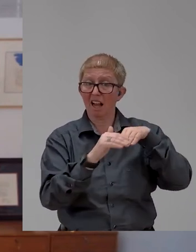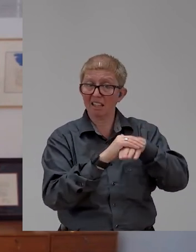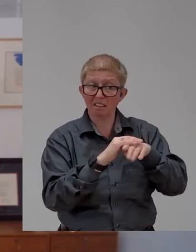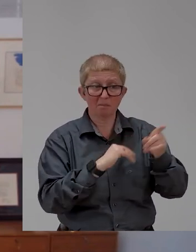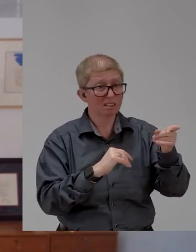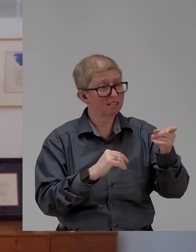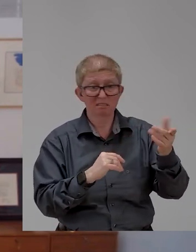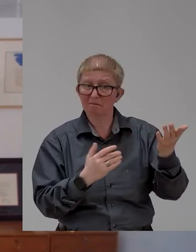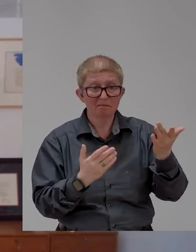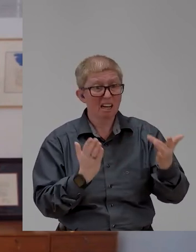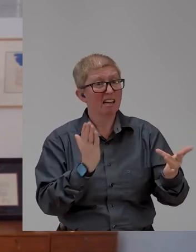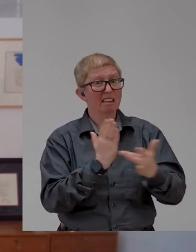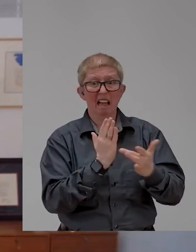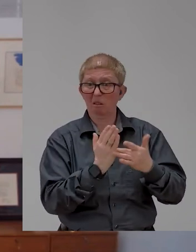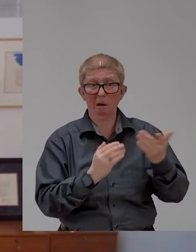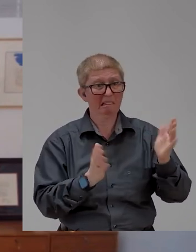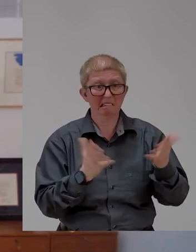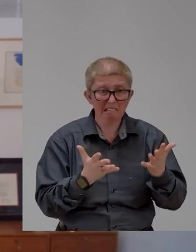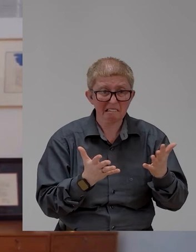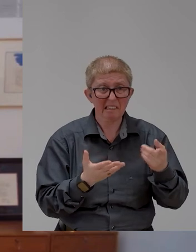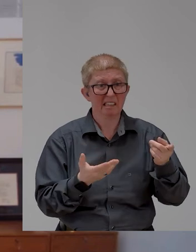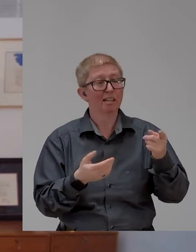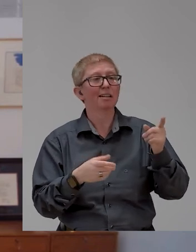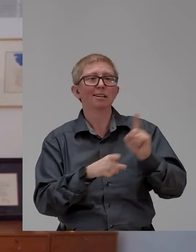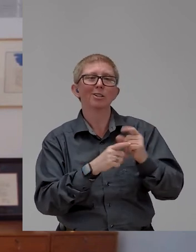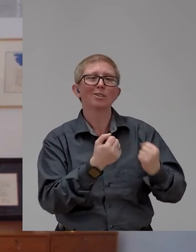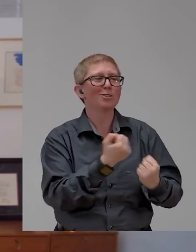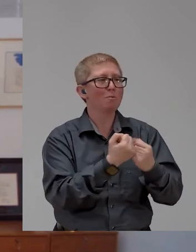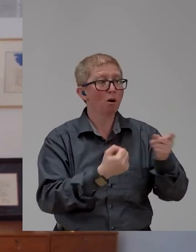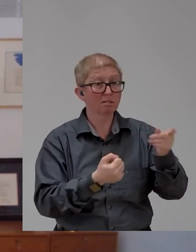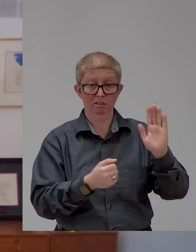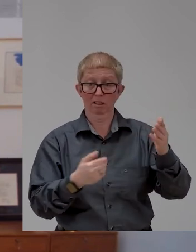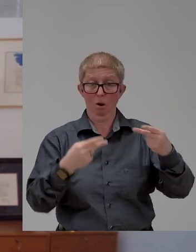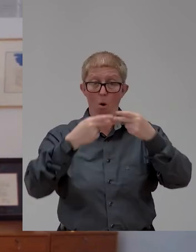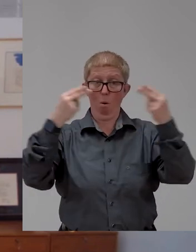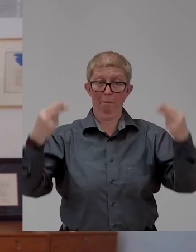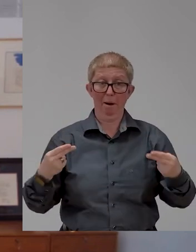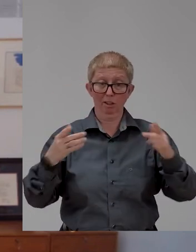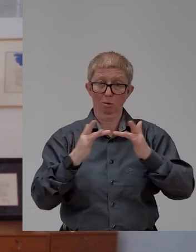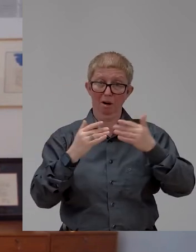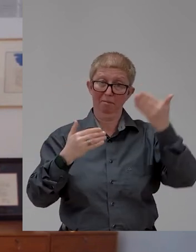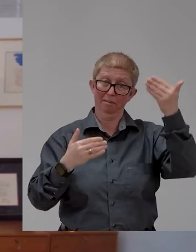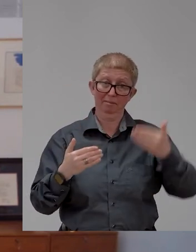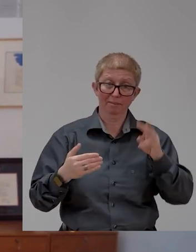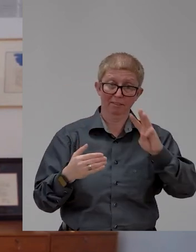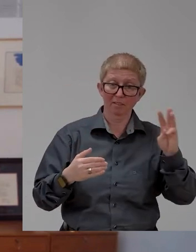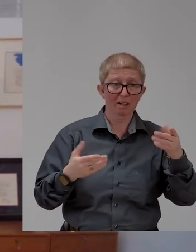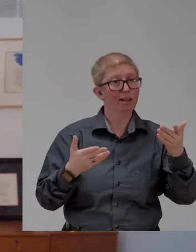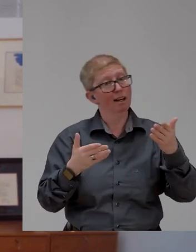provide, you know, websites that are inaccessible. So, both for the public and consumers, as well as for